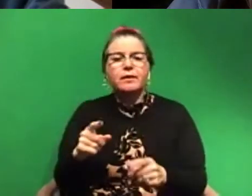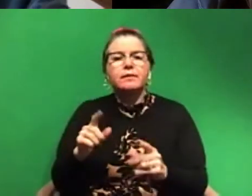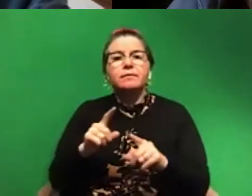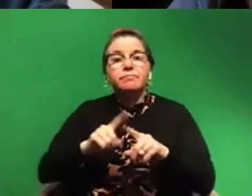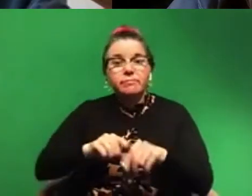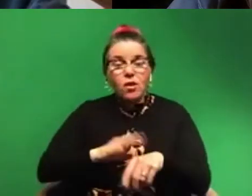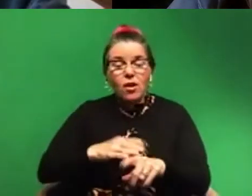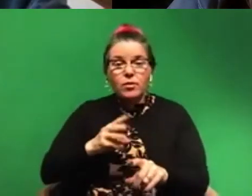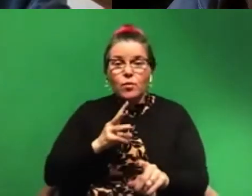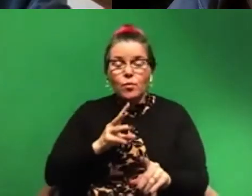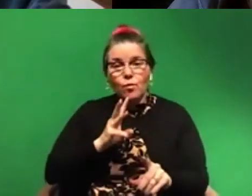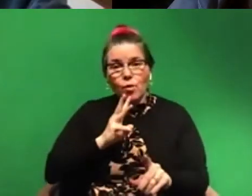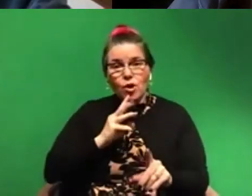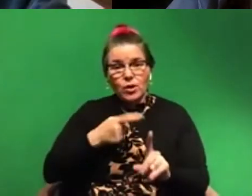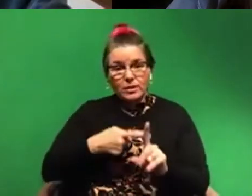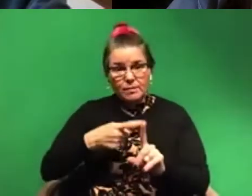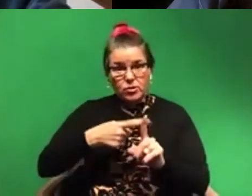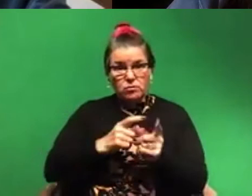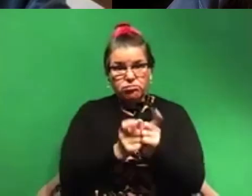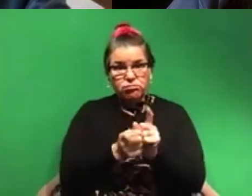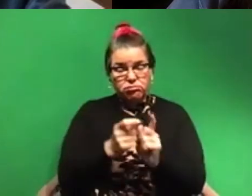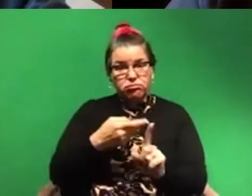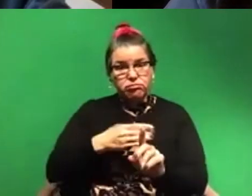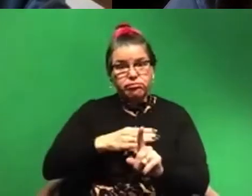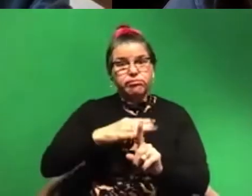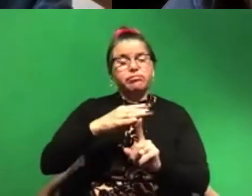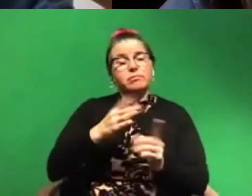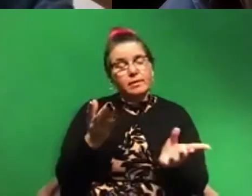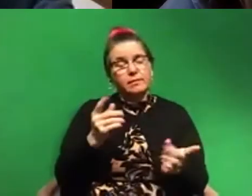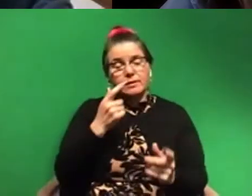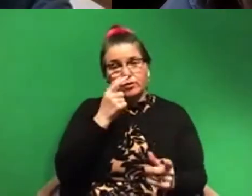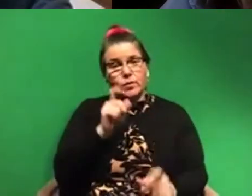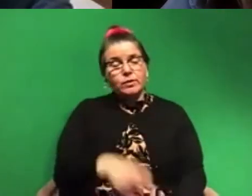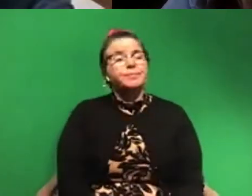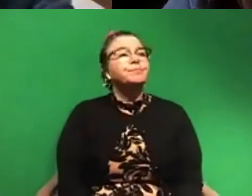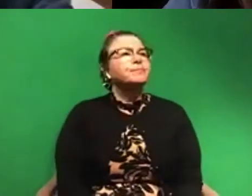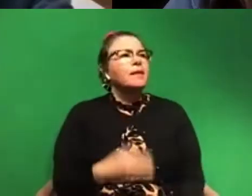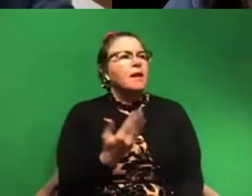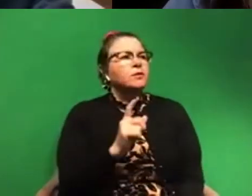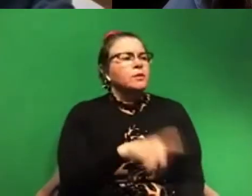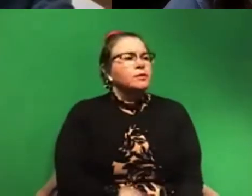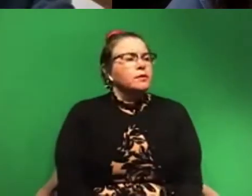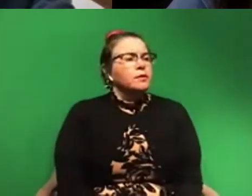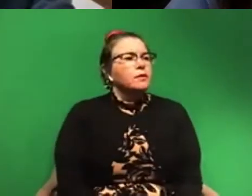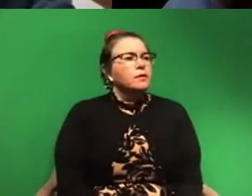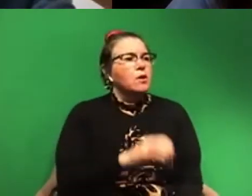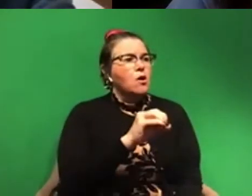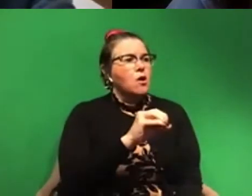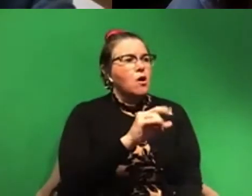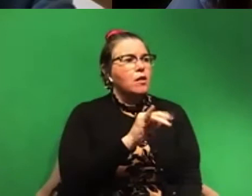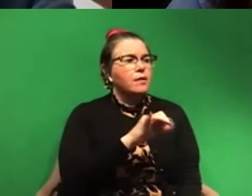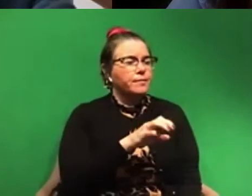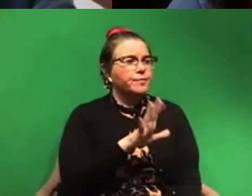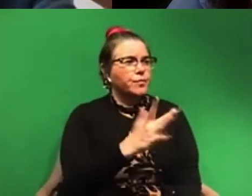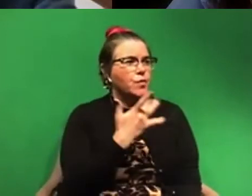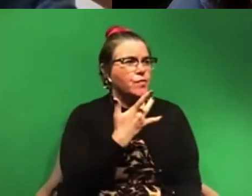really interesting question to try to get a handle on. Awesome. The next question, um, from Ali is what's your favorite